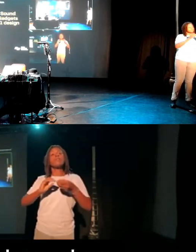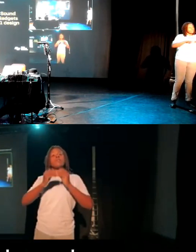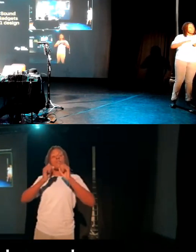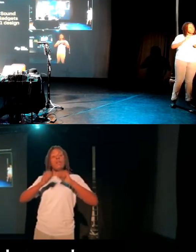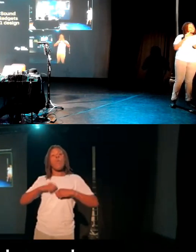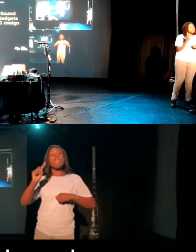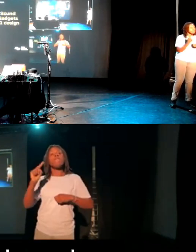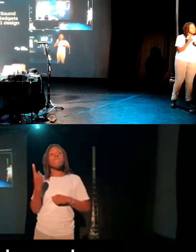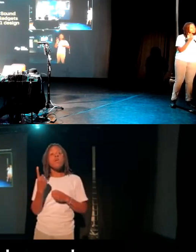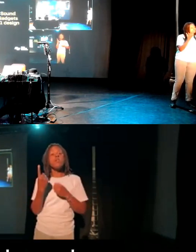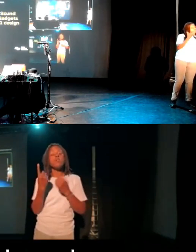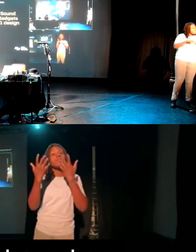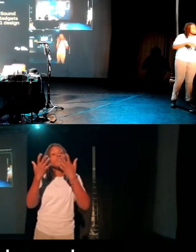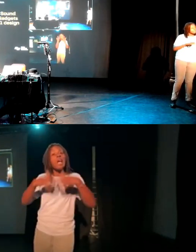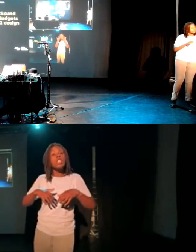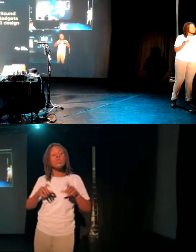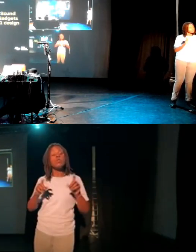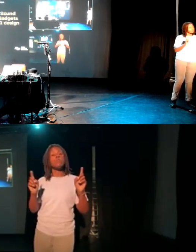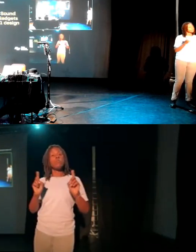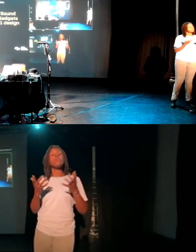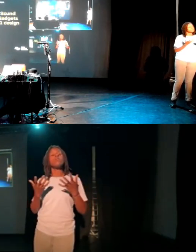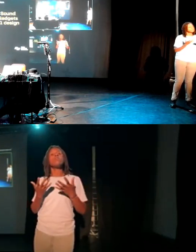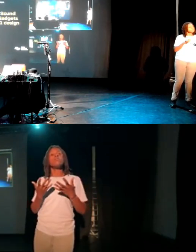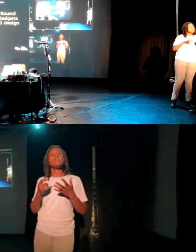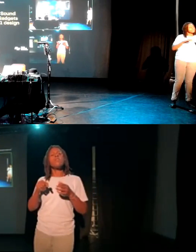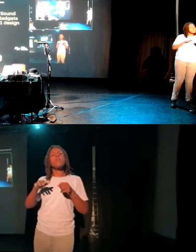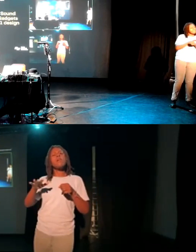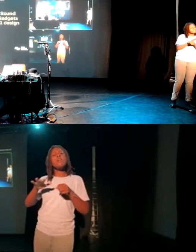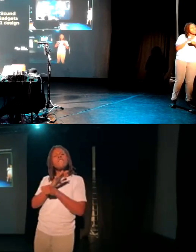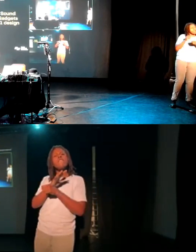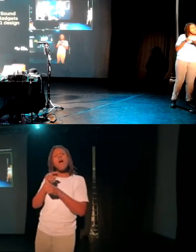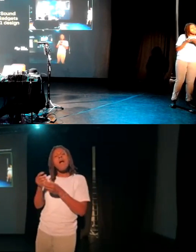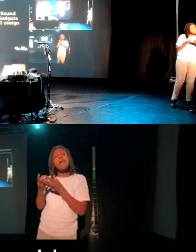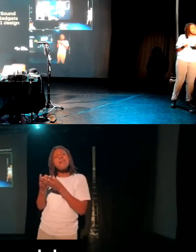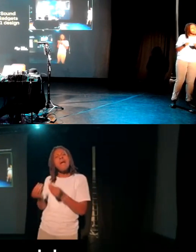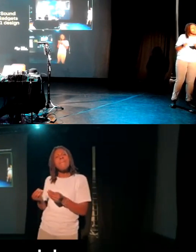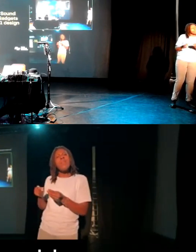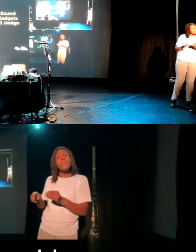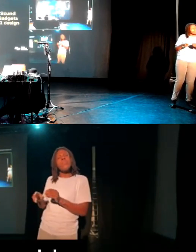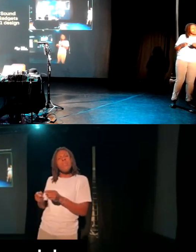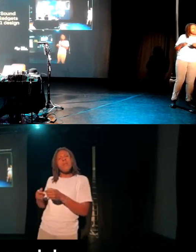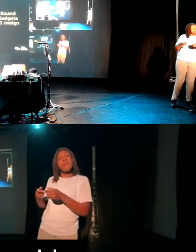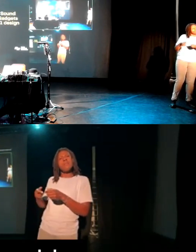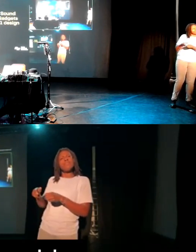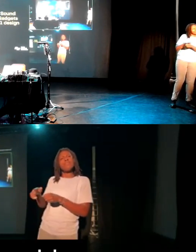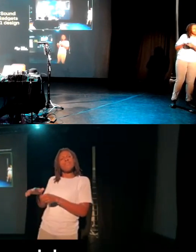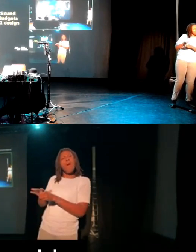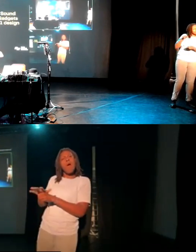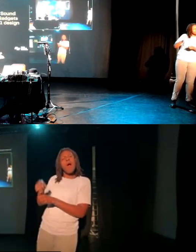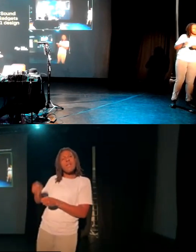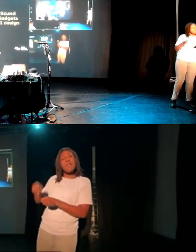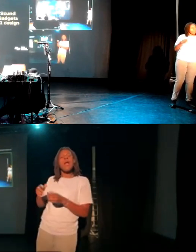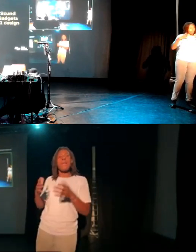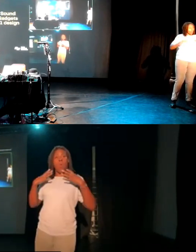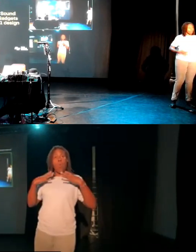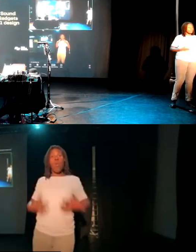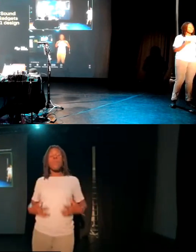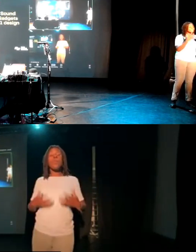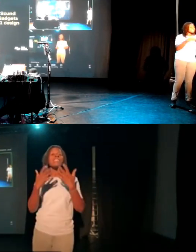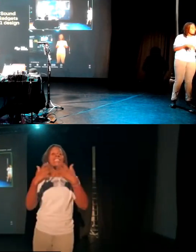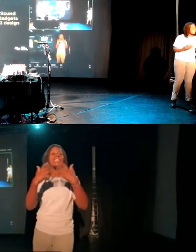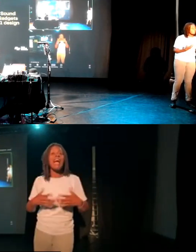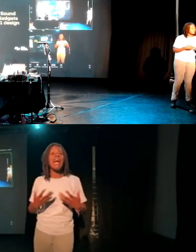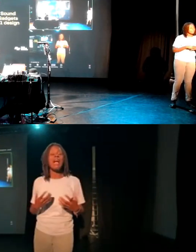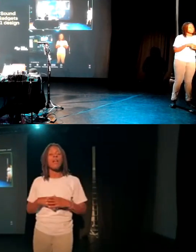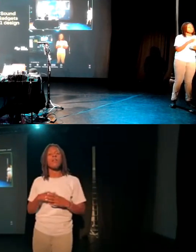based on covering a niche in the market that I didn't think was covered, which was around kind of like wearable technology. We had a few people who